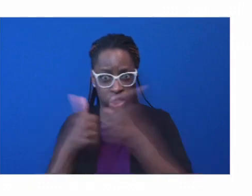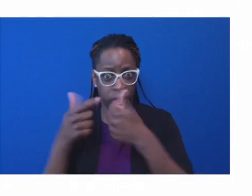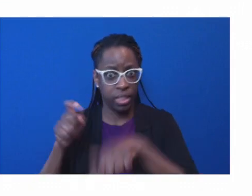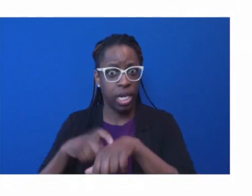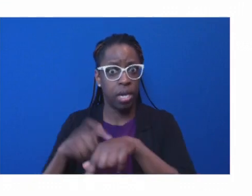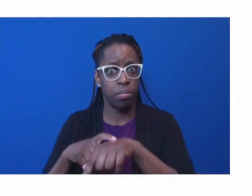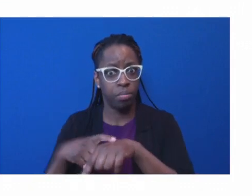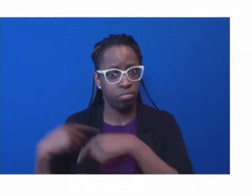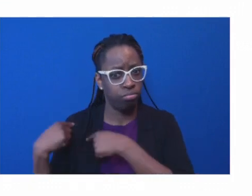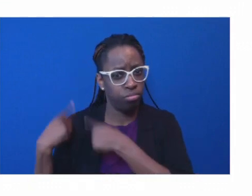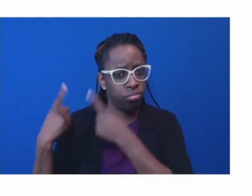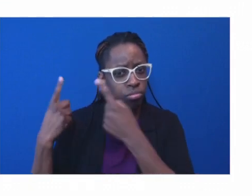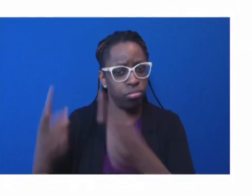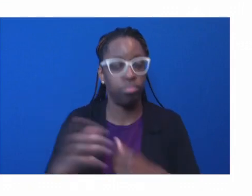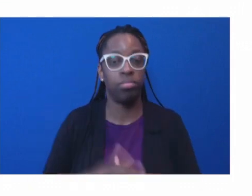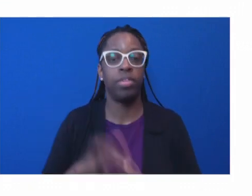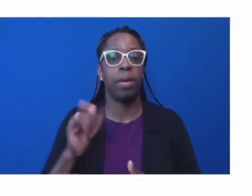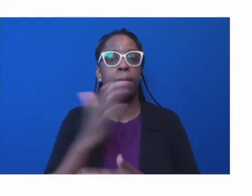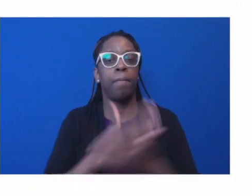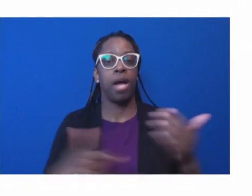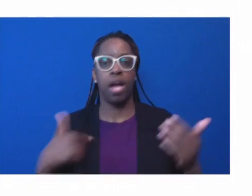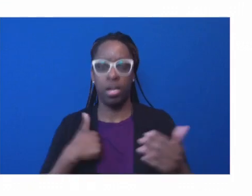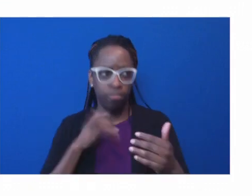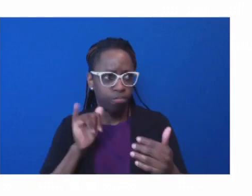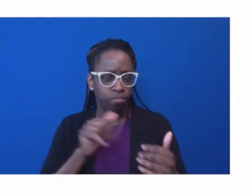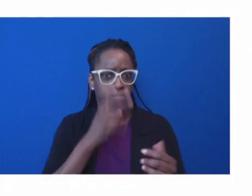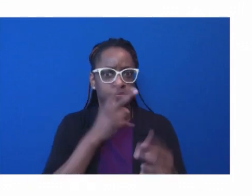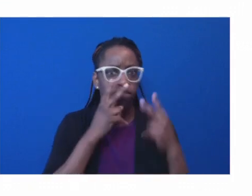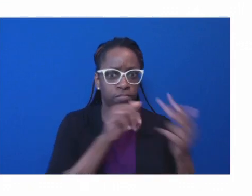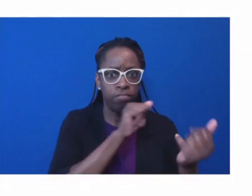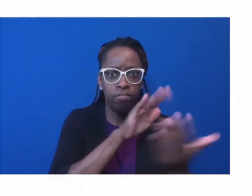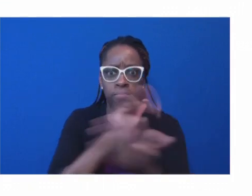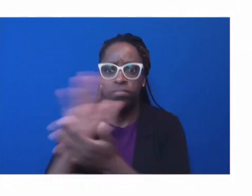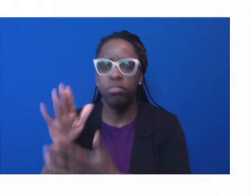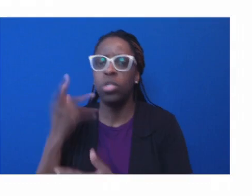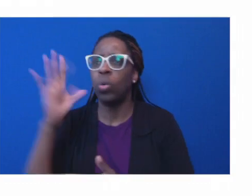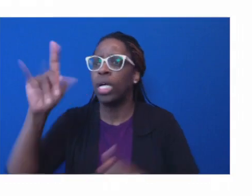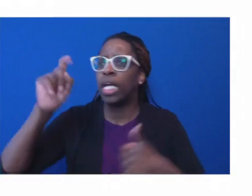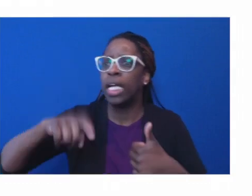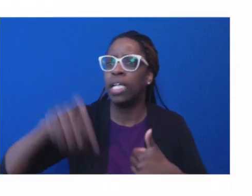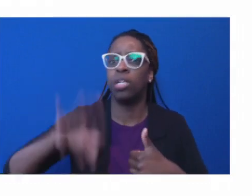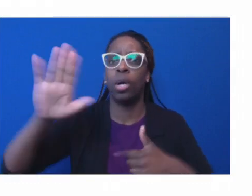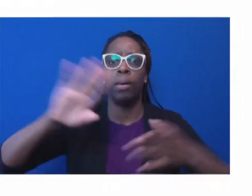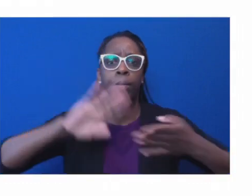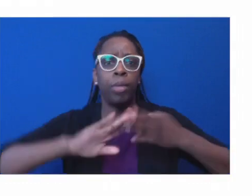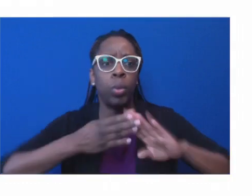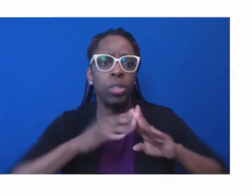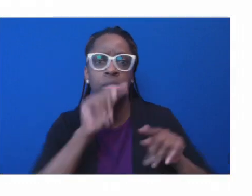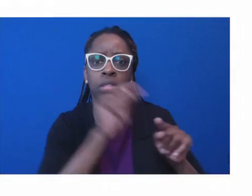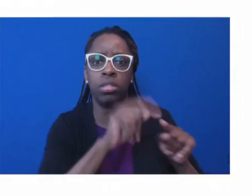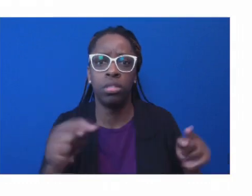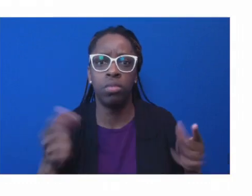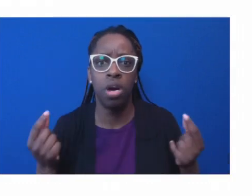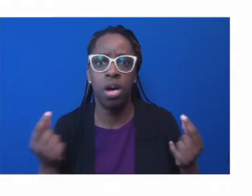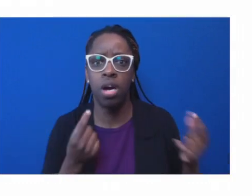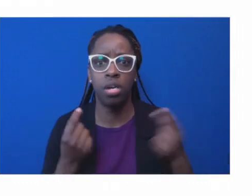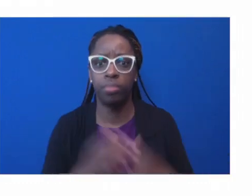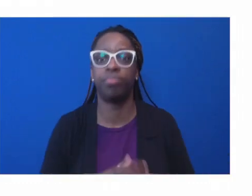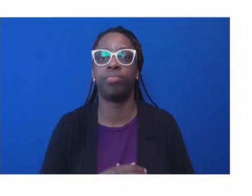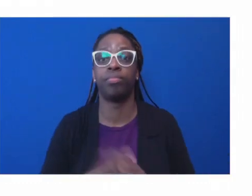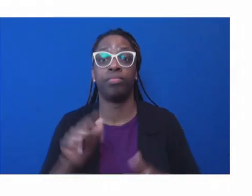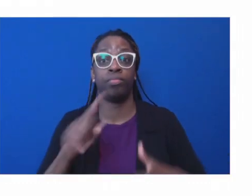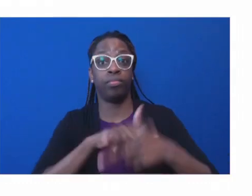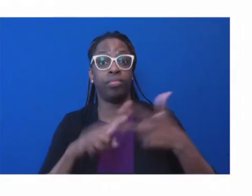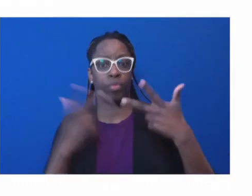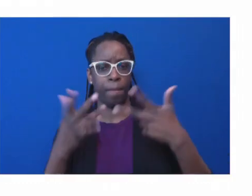in our community, our cornerstone values at the department on these three, I think resonate with everybody, equity, innovation, and